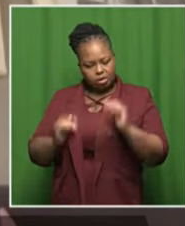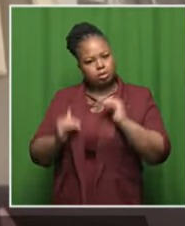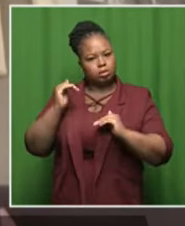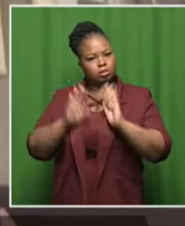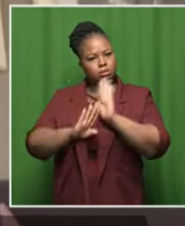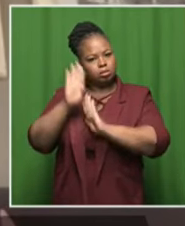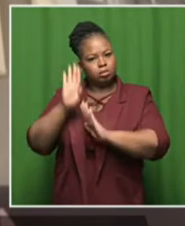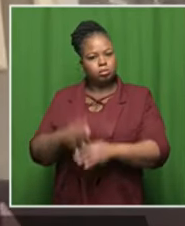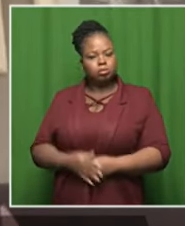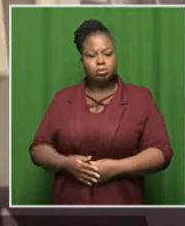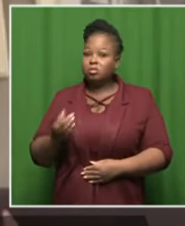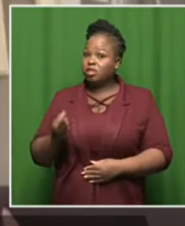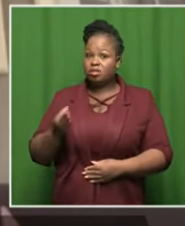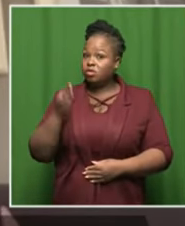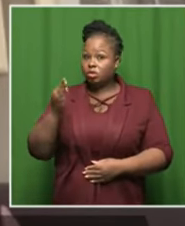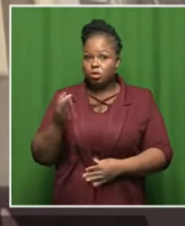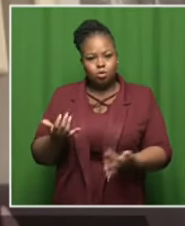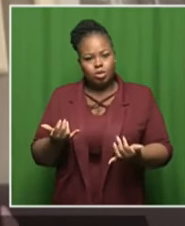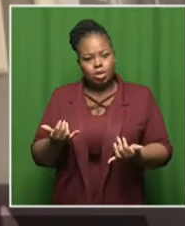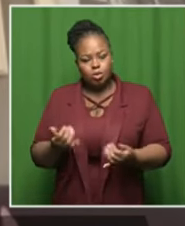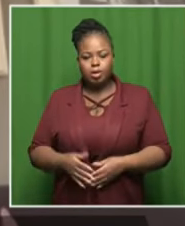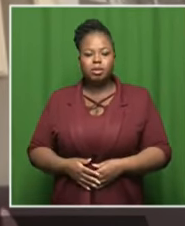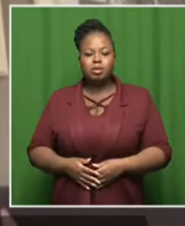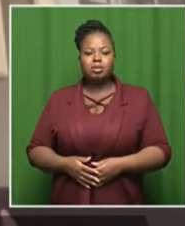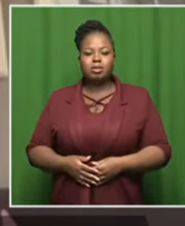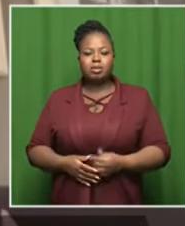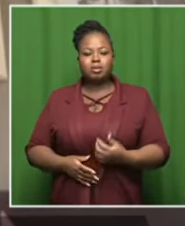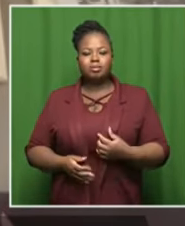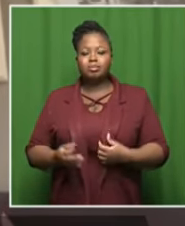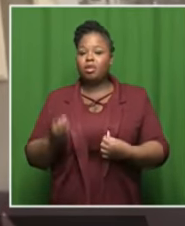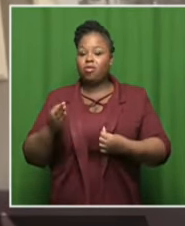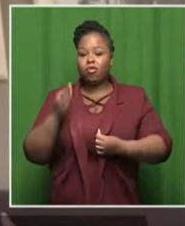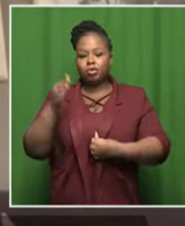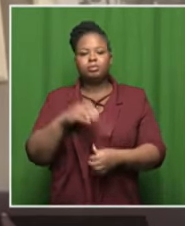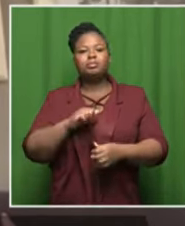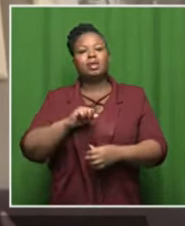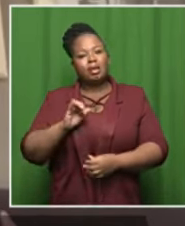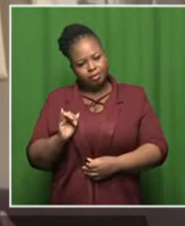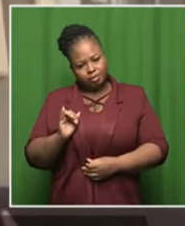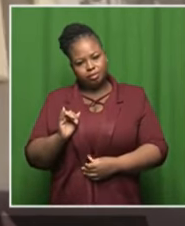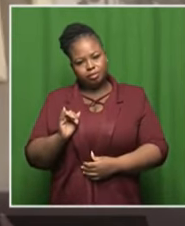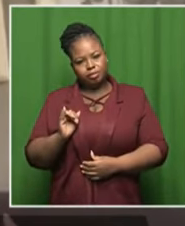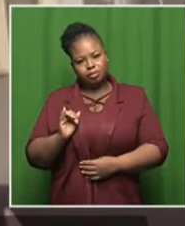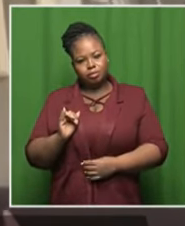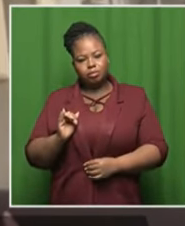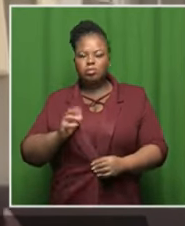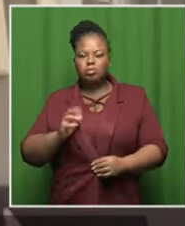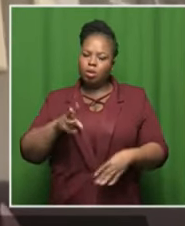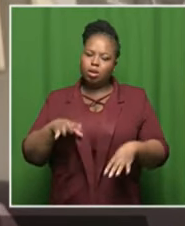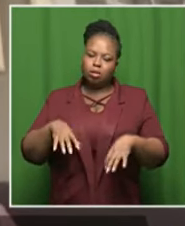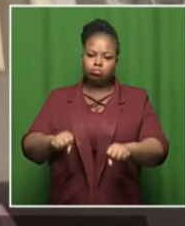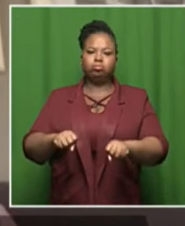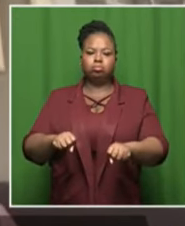in the future and not not now but in the future i will will overtake